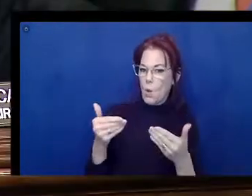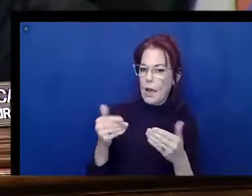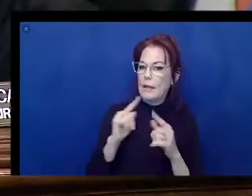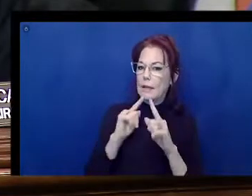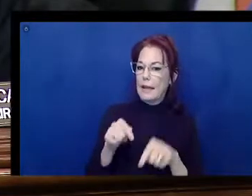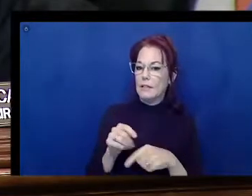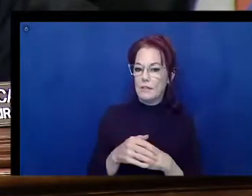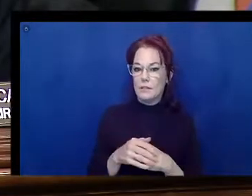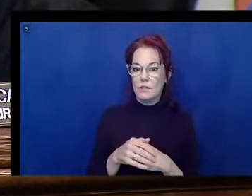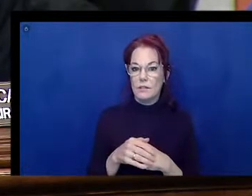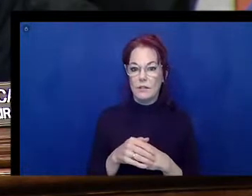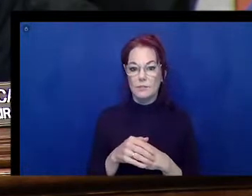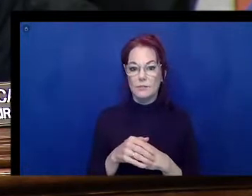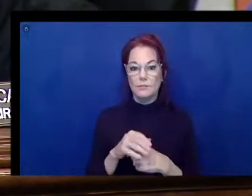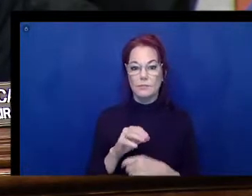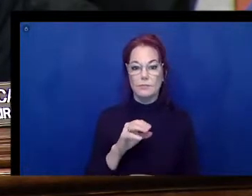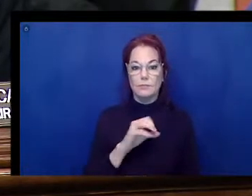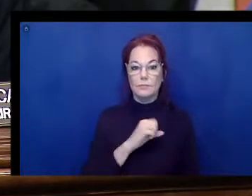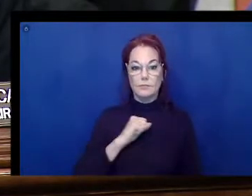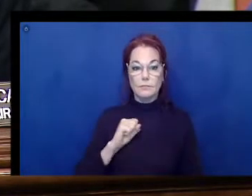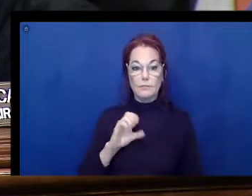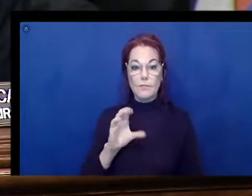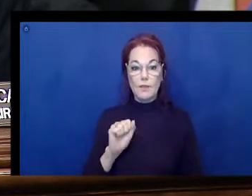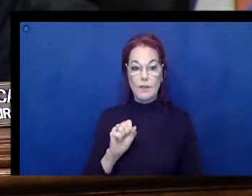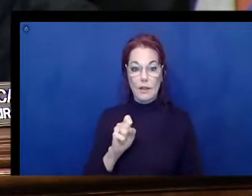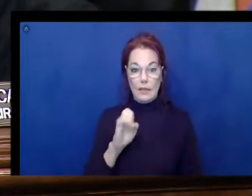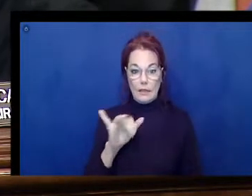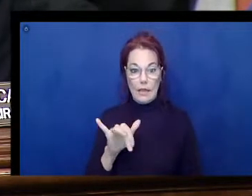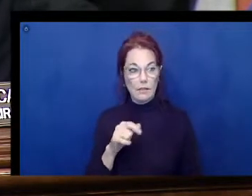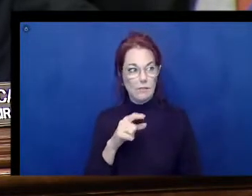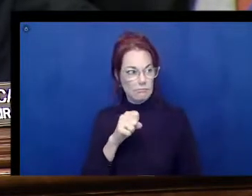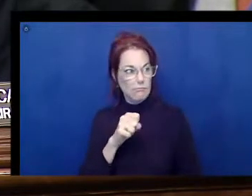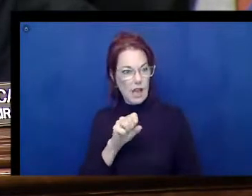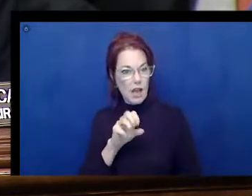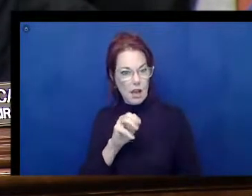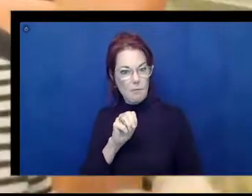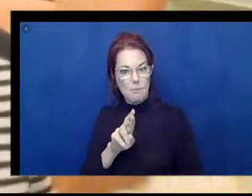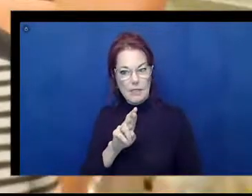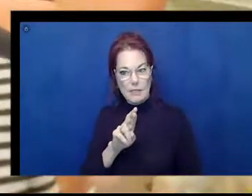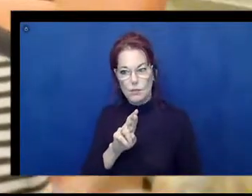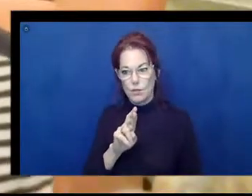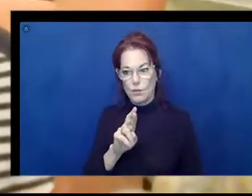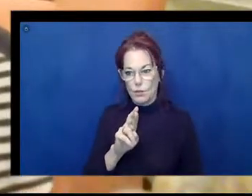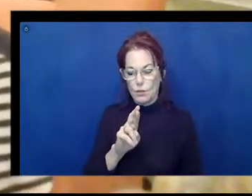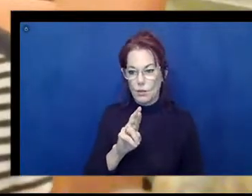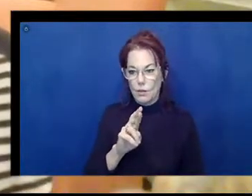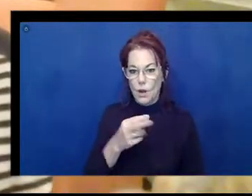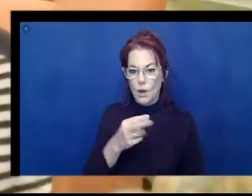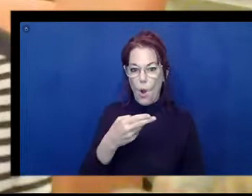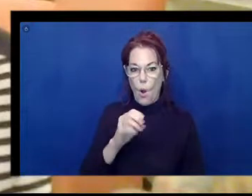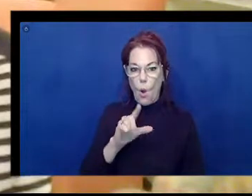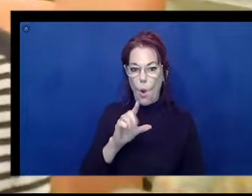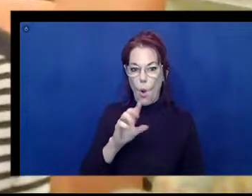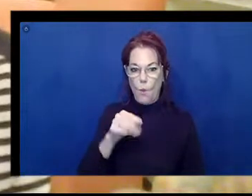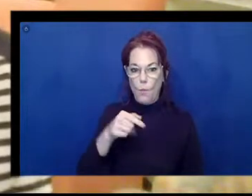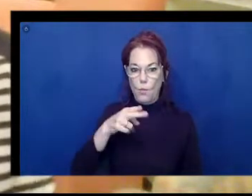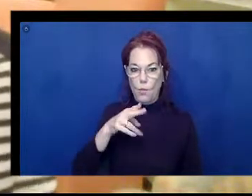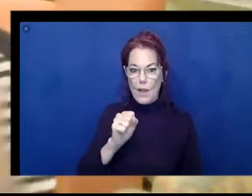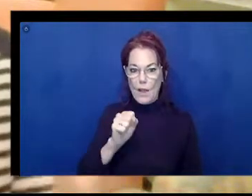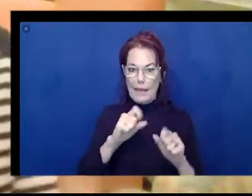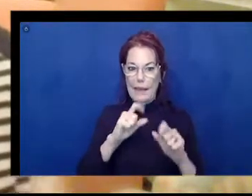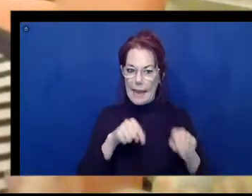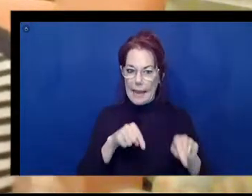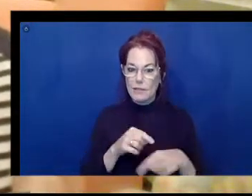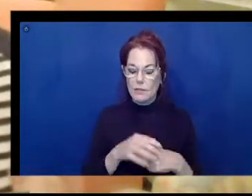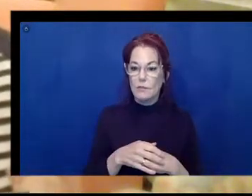It's perfectly appropriate to answer it, Mr. Lucifer. Oh, thank you. So, Mr. Holmquist, how do driver-assisted technologies